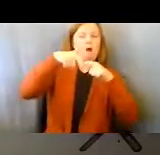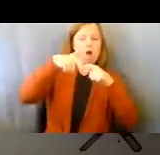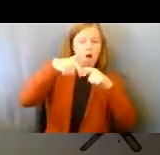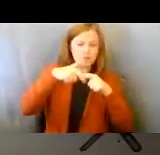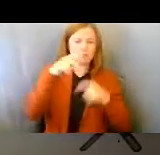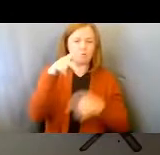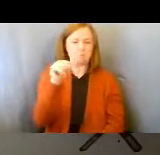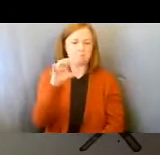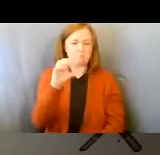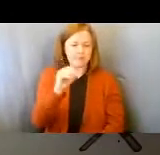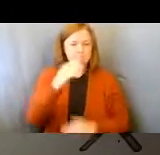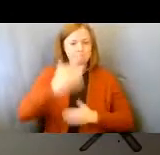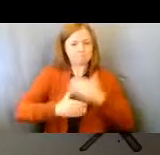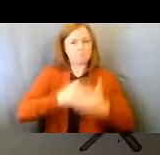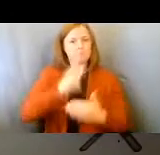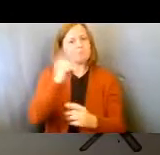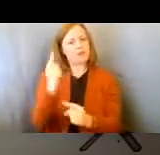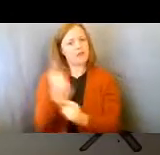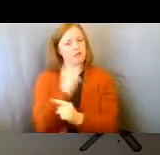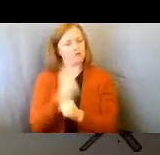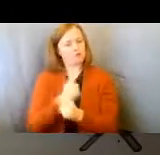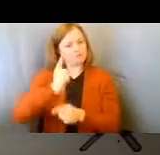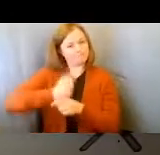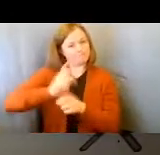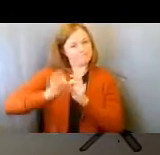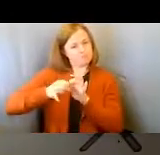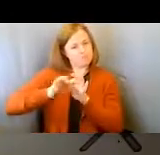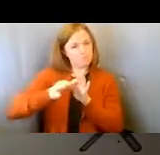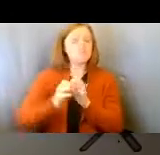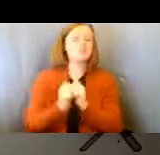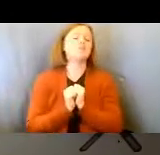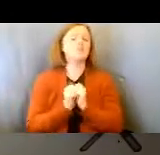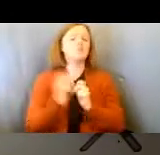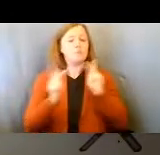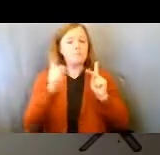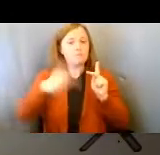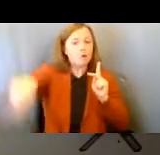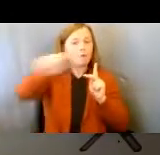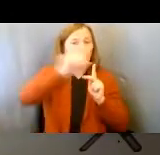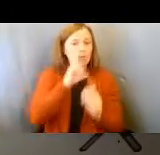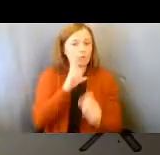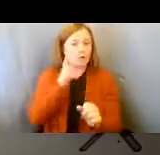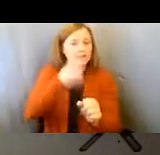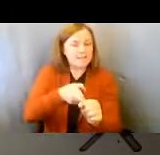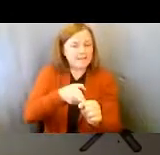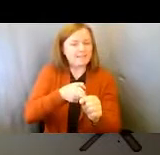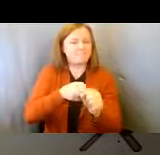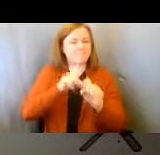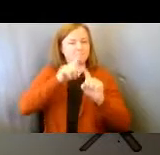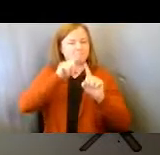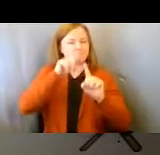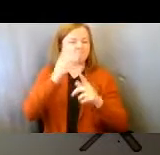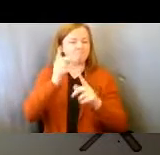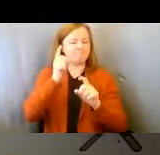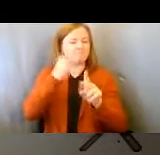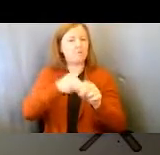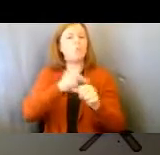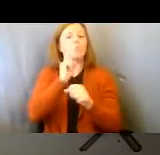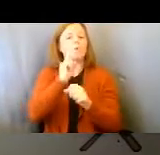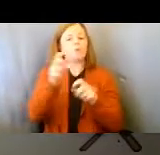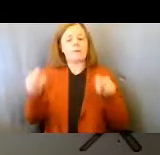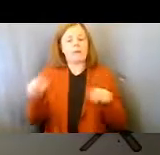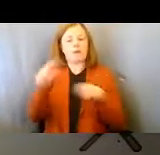for accurate interpretation. And just a note for all people attending and presenting, we're going to be switching